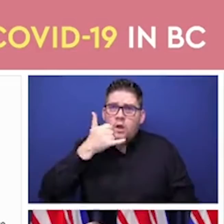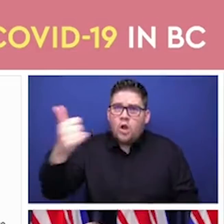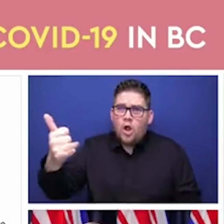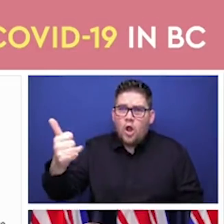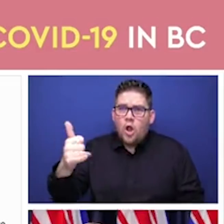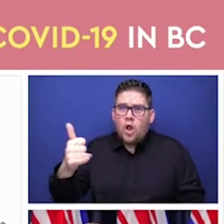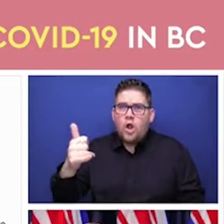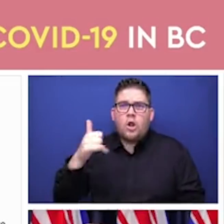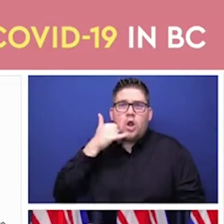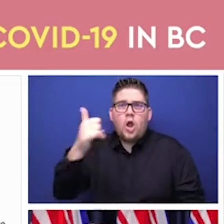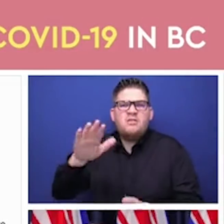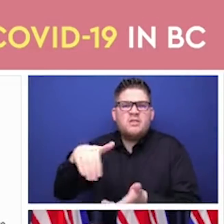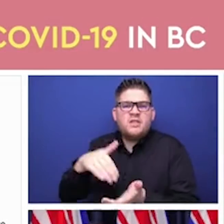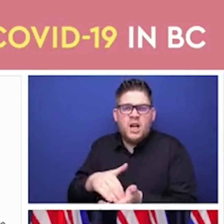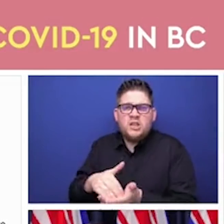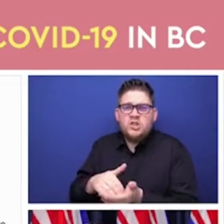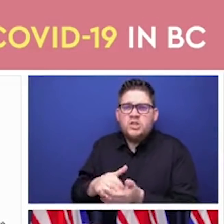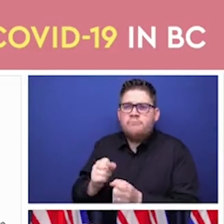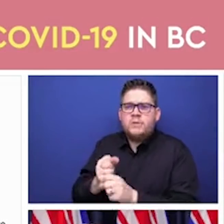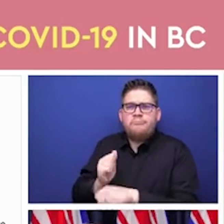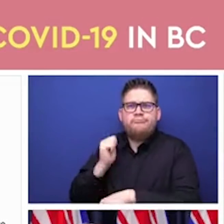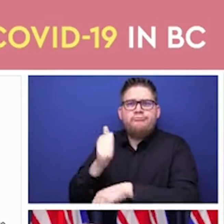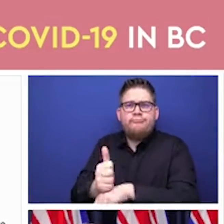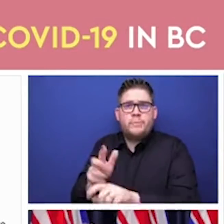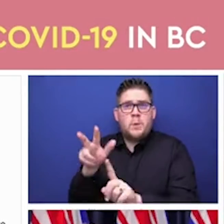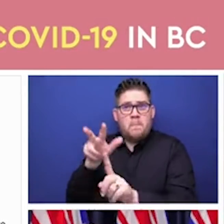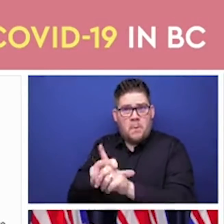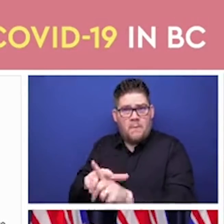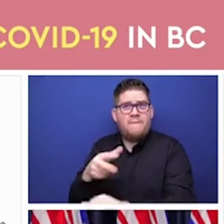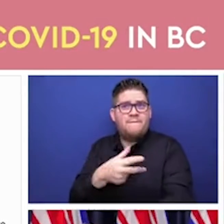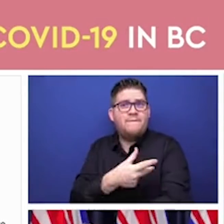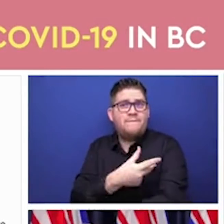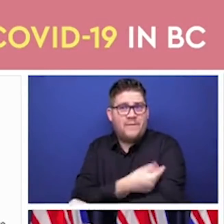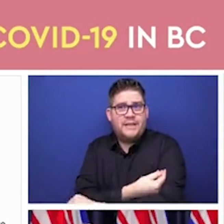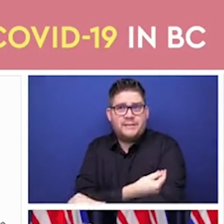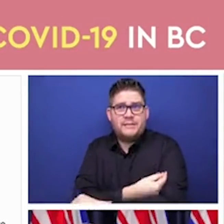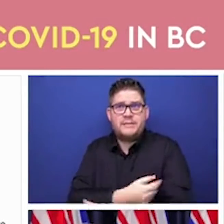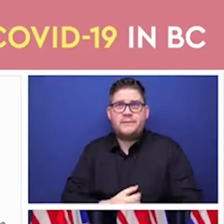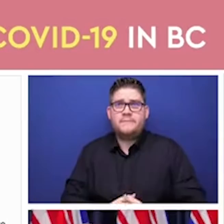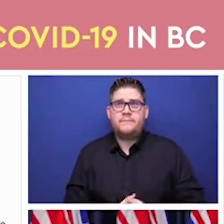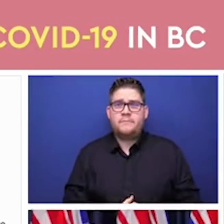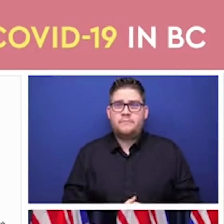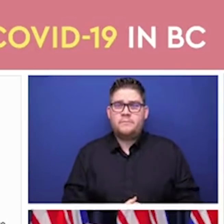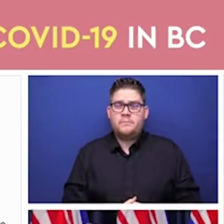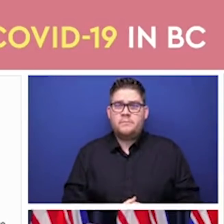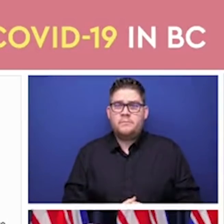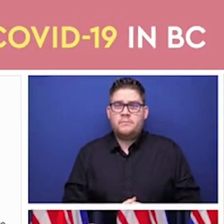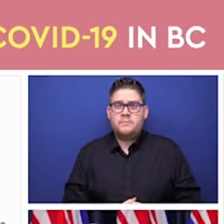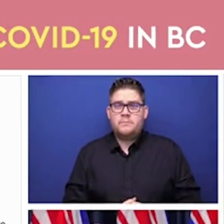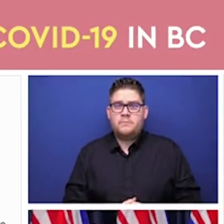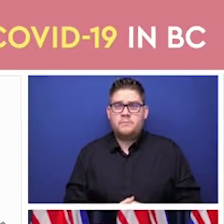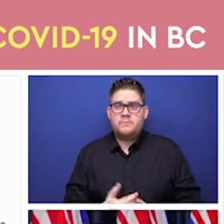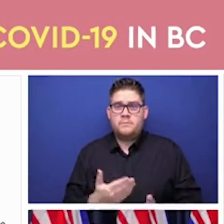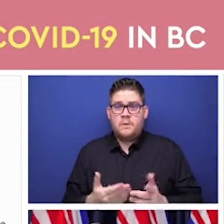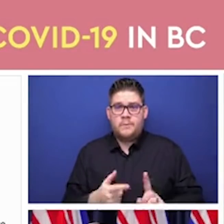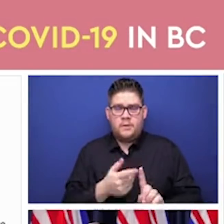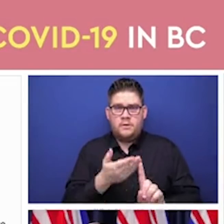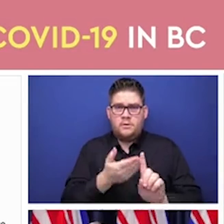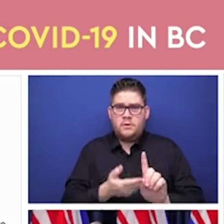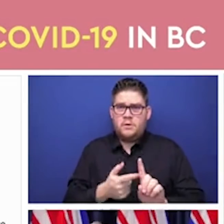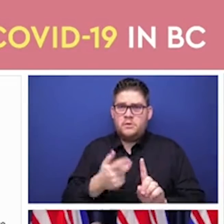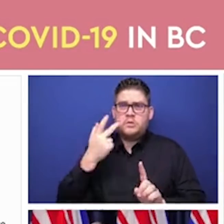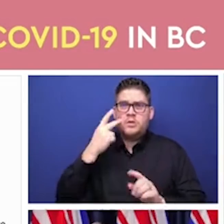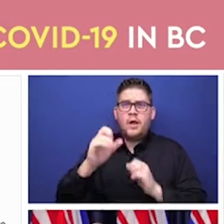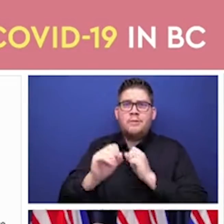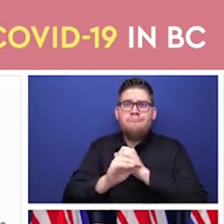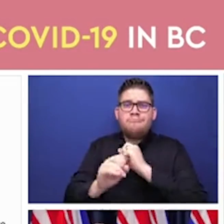lay it all out very clearly. We will be running ads in the paper, and on the internet. Like we are trying to get a multi